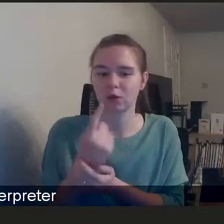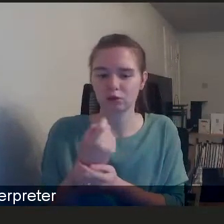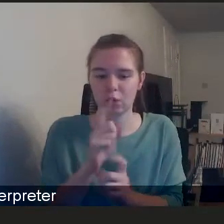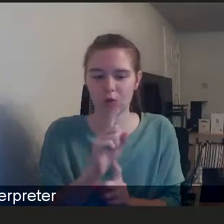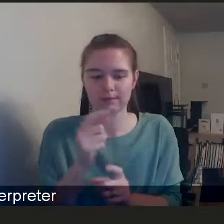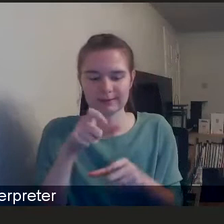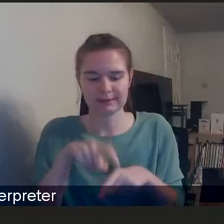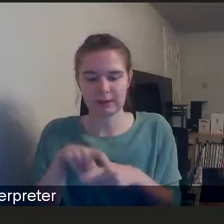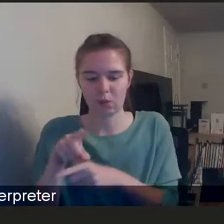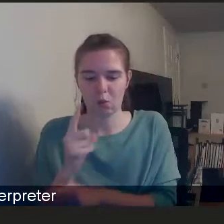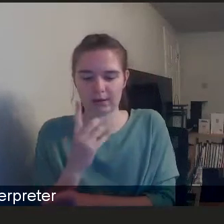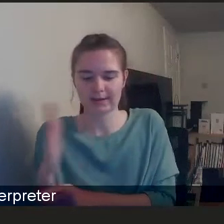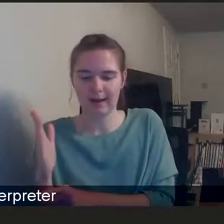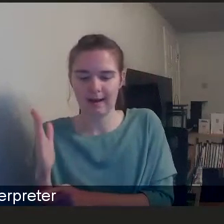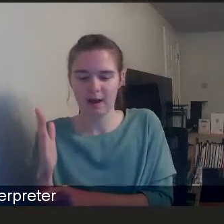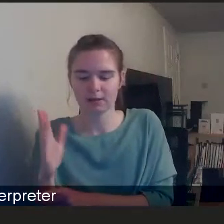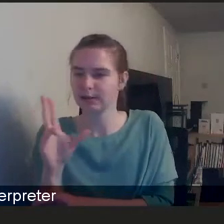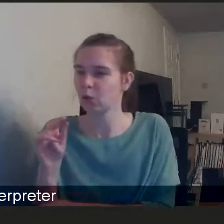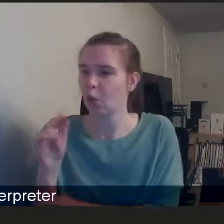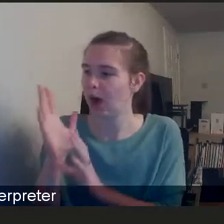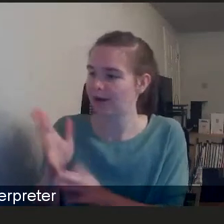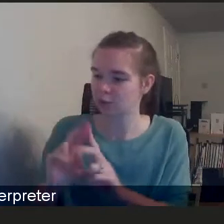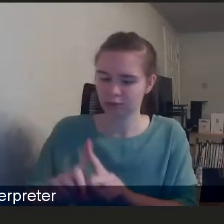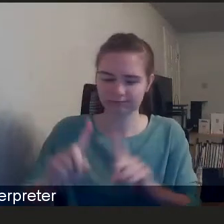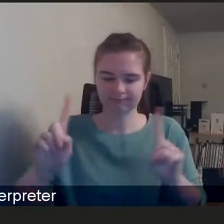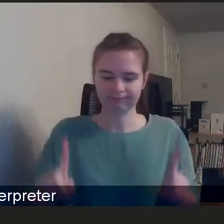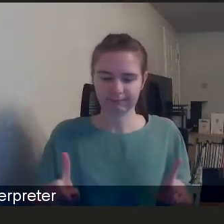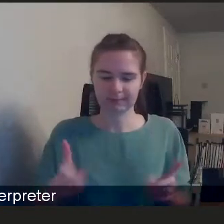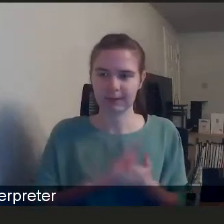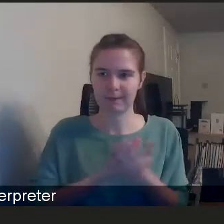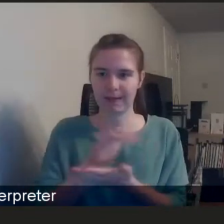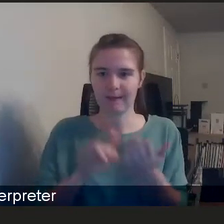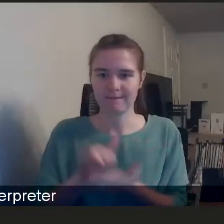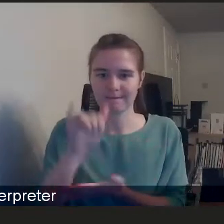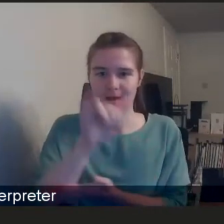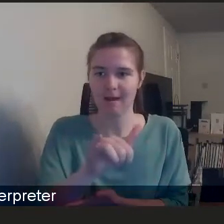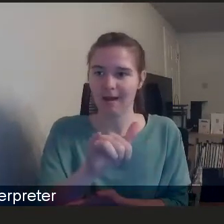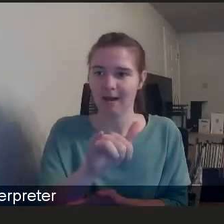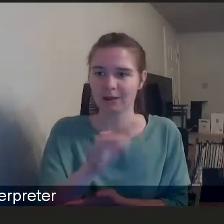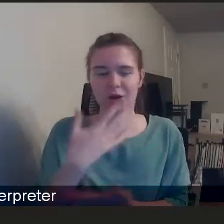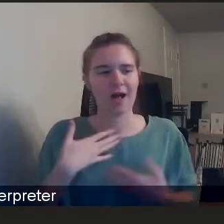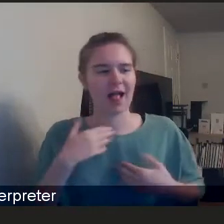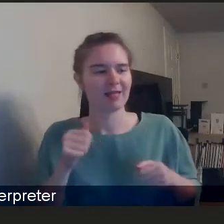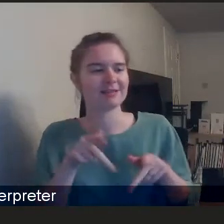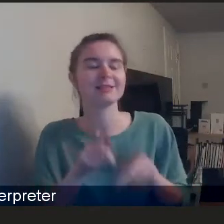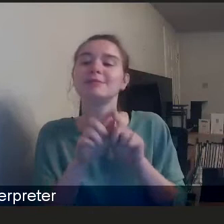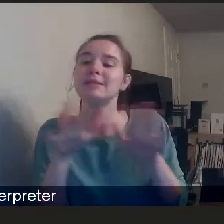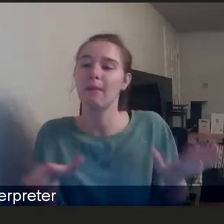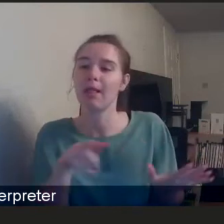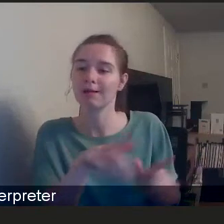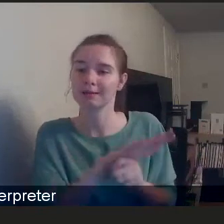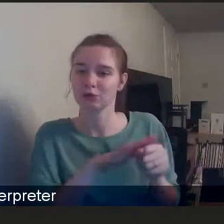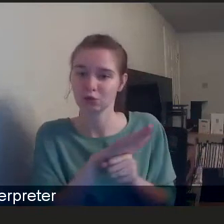out on the plane, otherwise it's like this plane ain't going to fly. And our health system is a bit like that. We have a disproportion